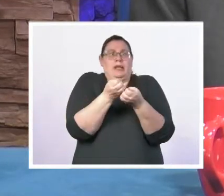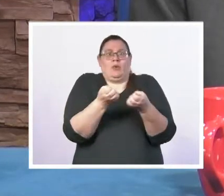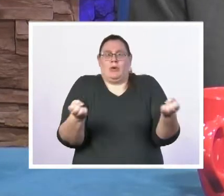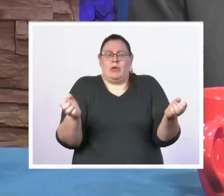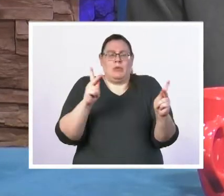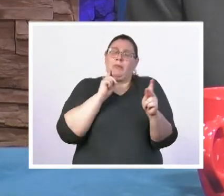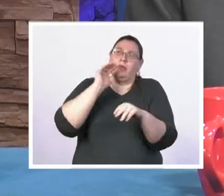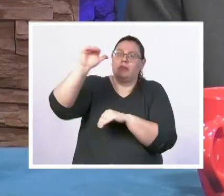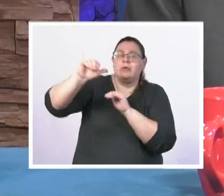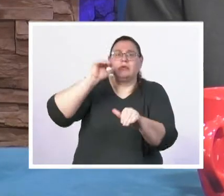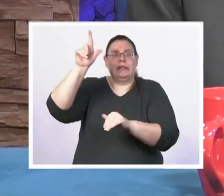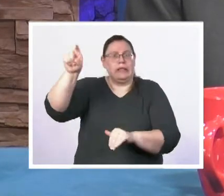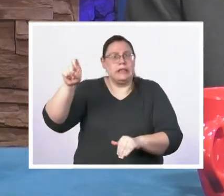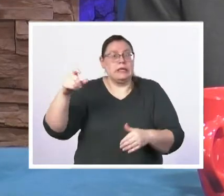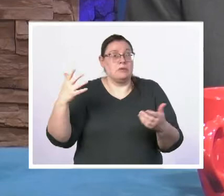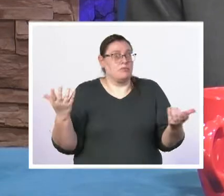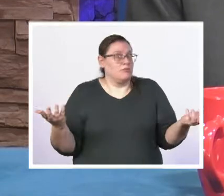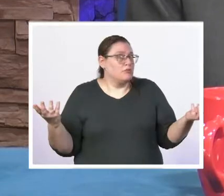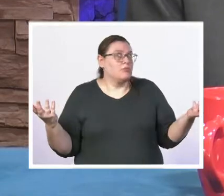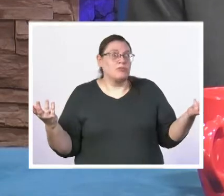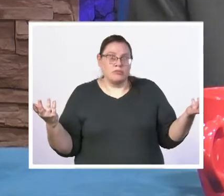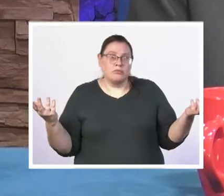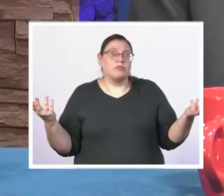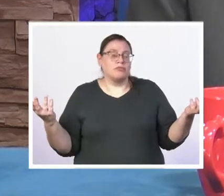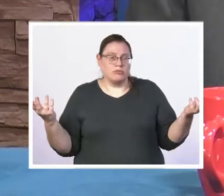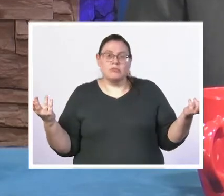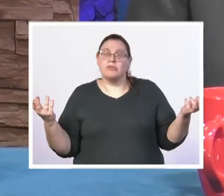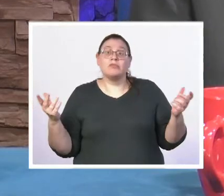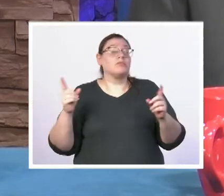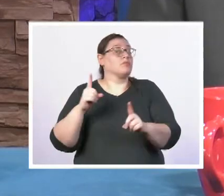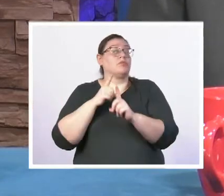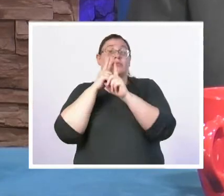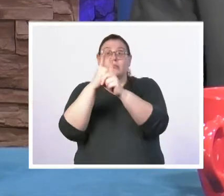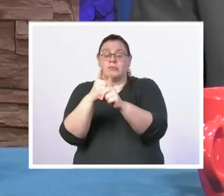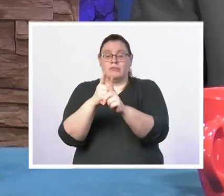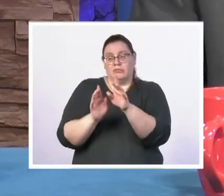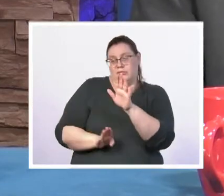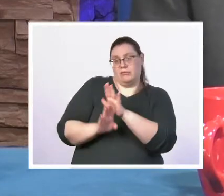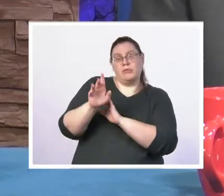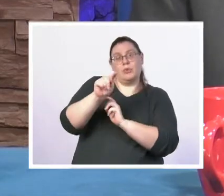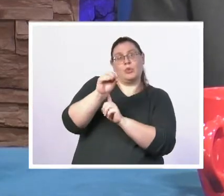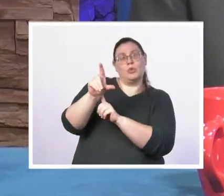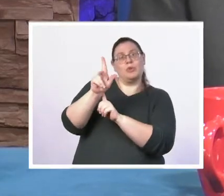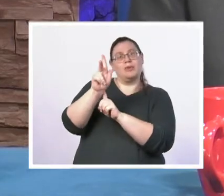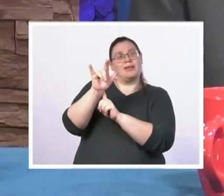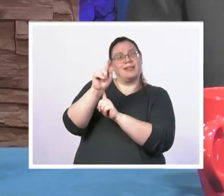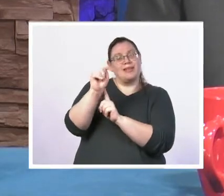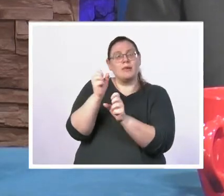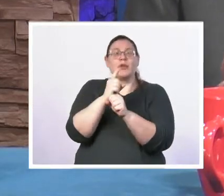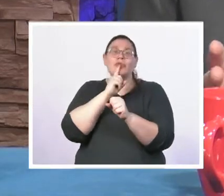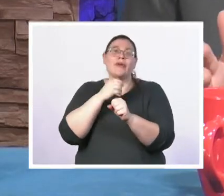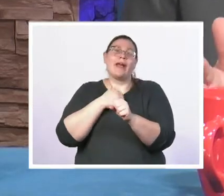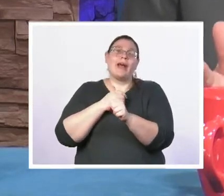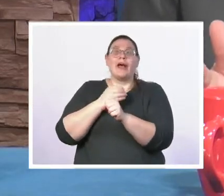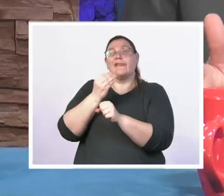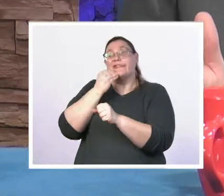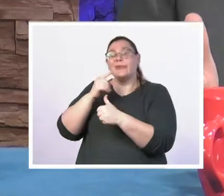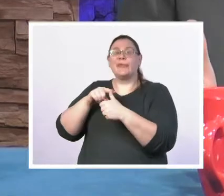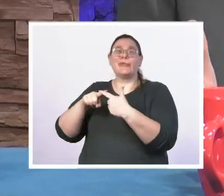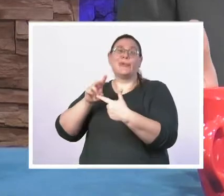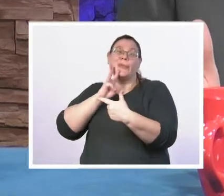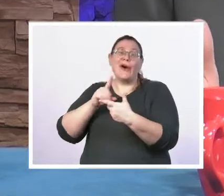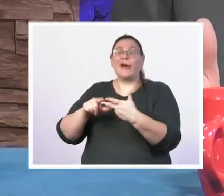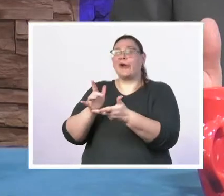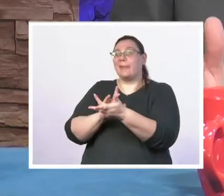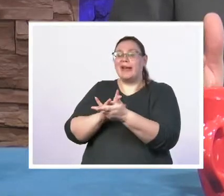asked for so it really is all about building your toolkit making sure you have the food and the water and the medications and the